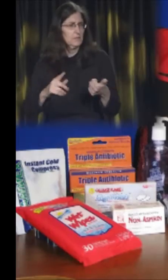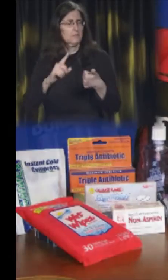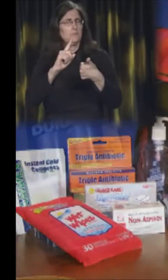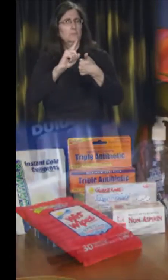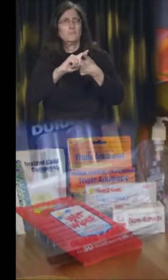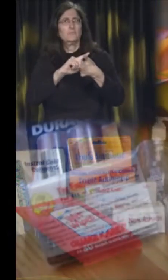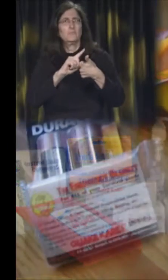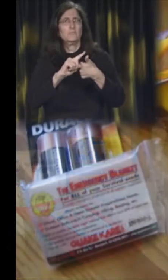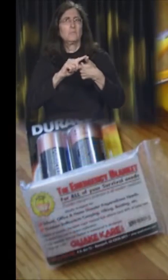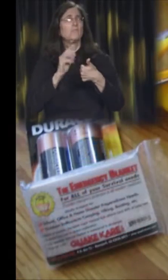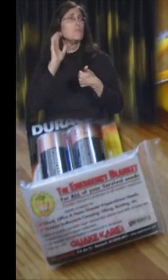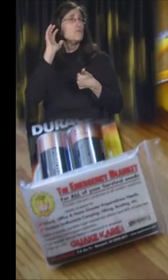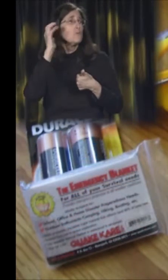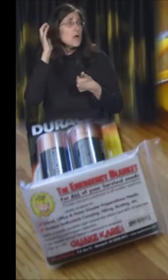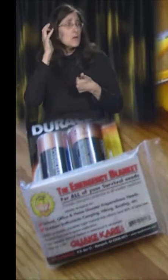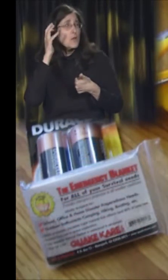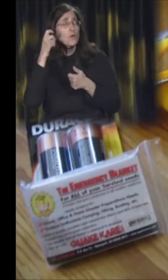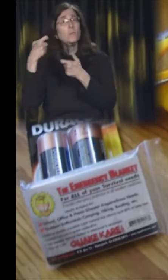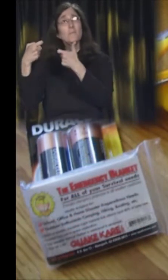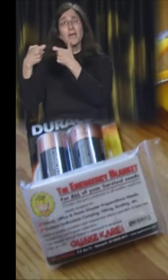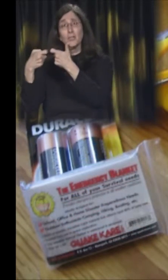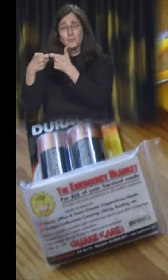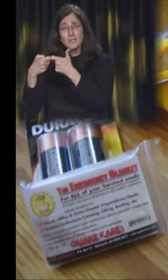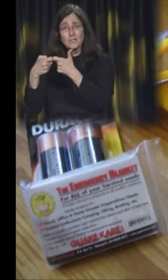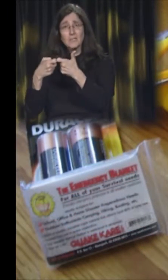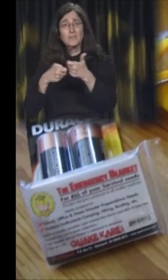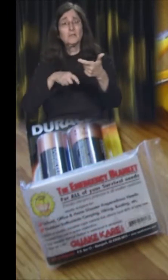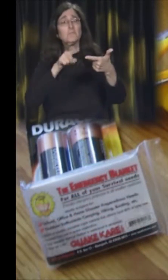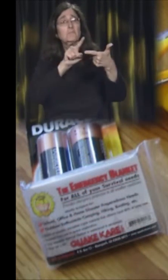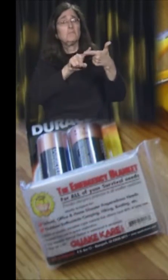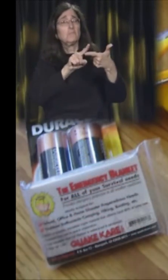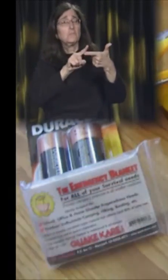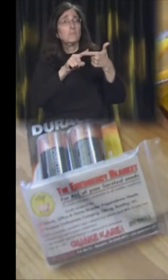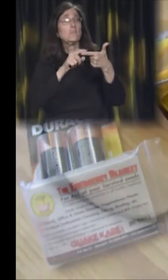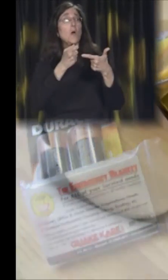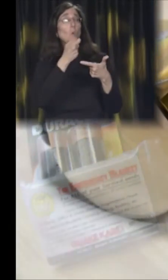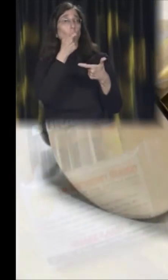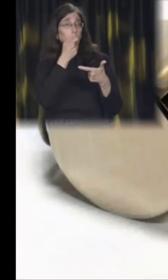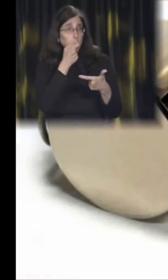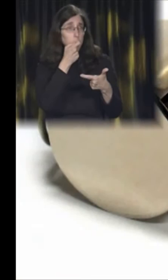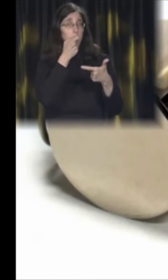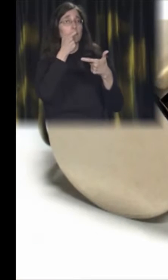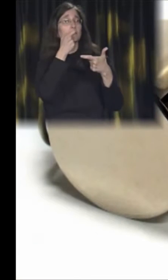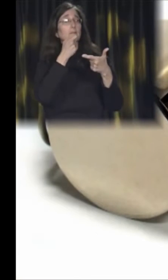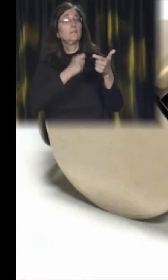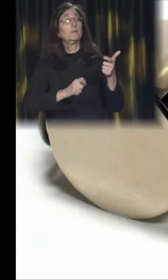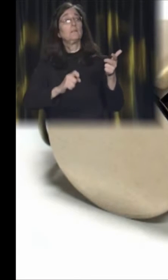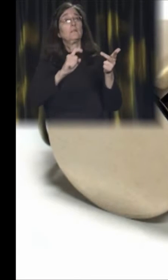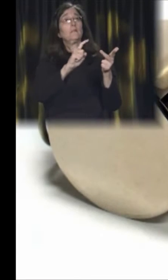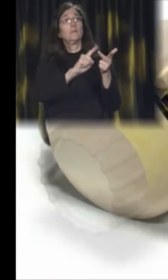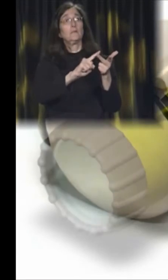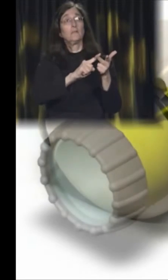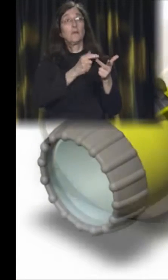Keep as a radio and batteries, a whistle,